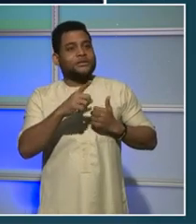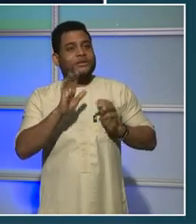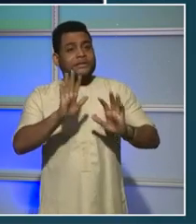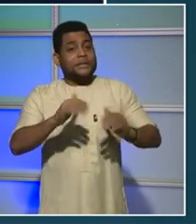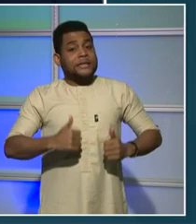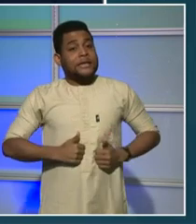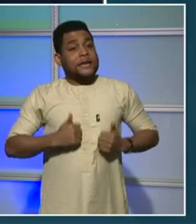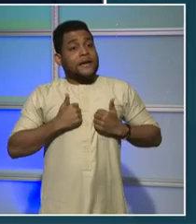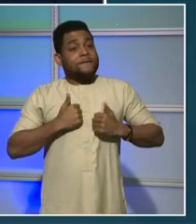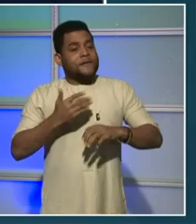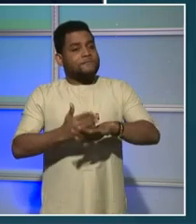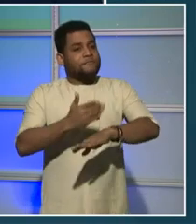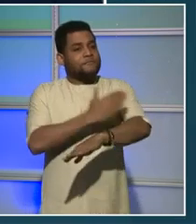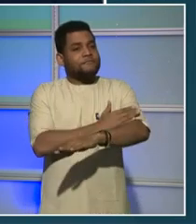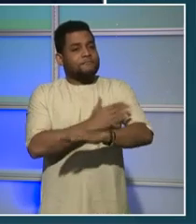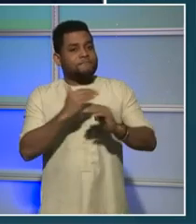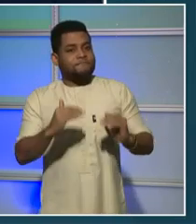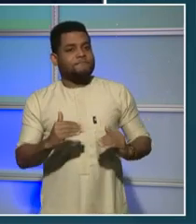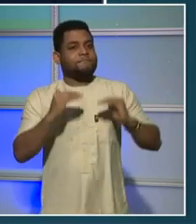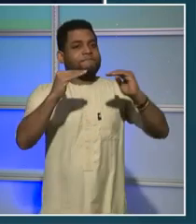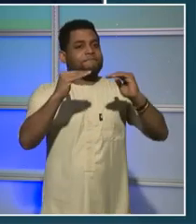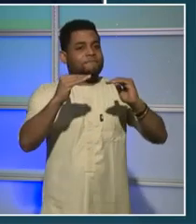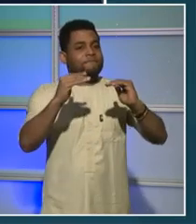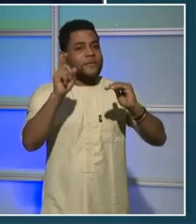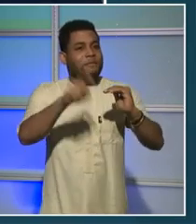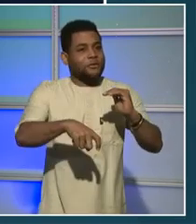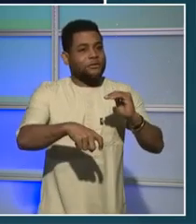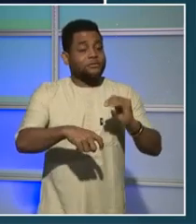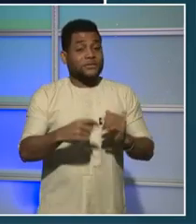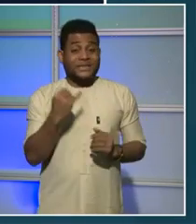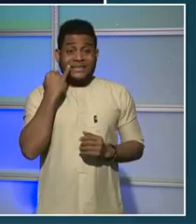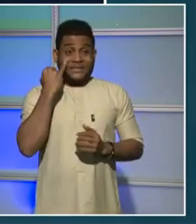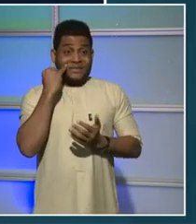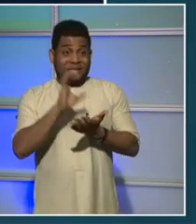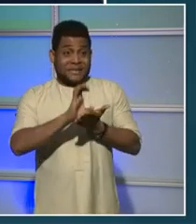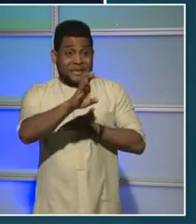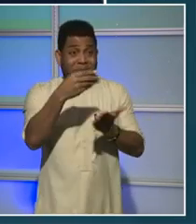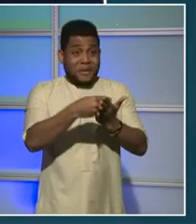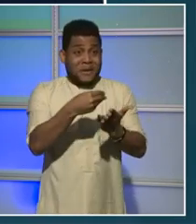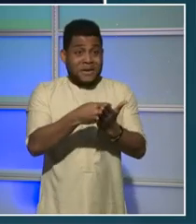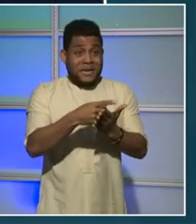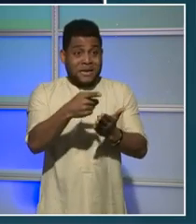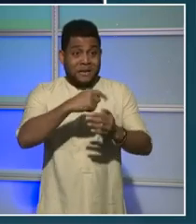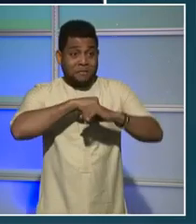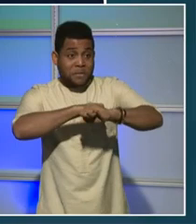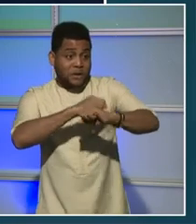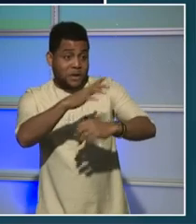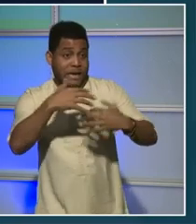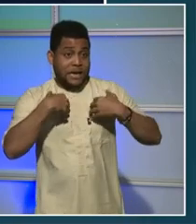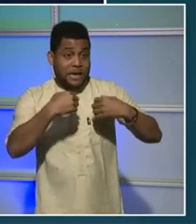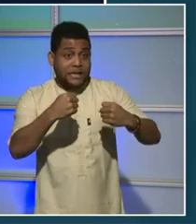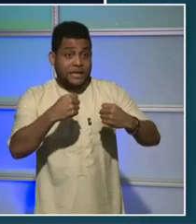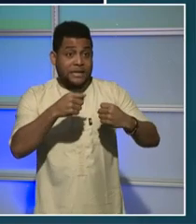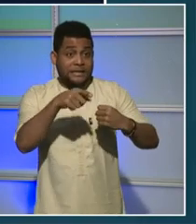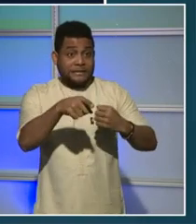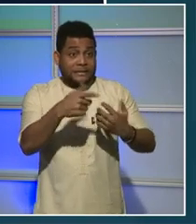protect the health and well-being of our residents, they will not have a fair shot.